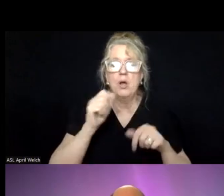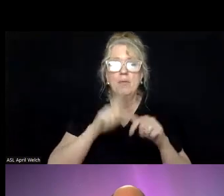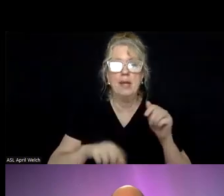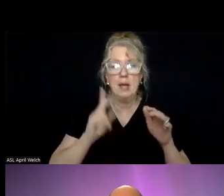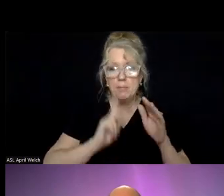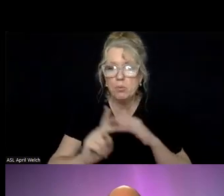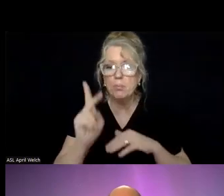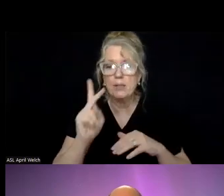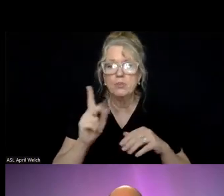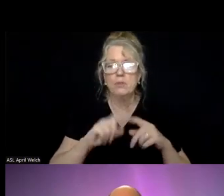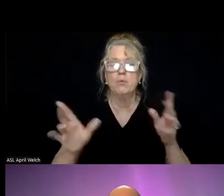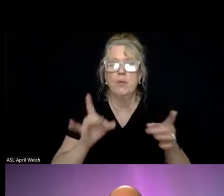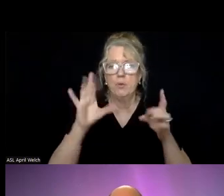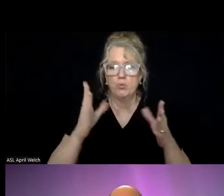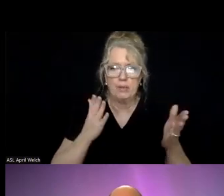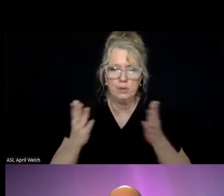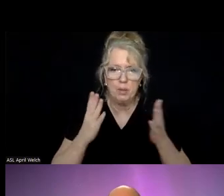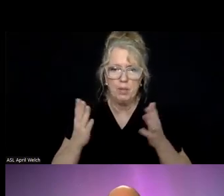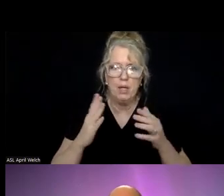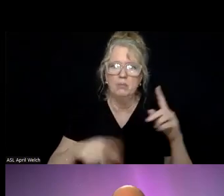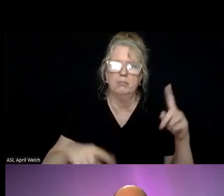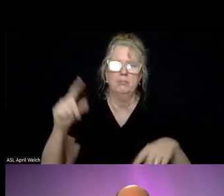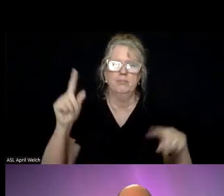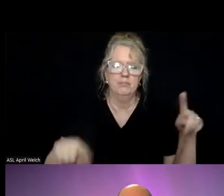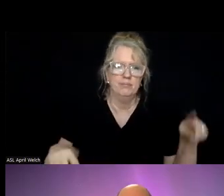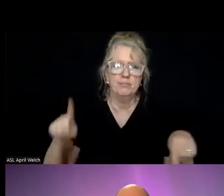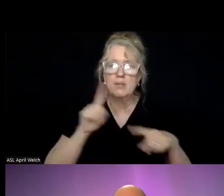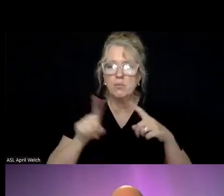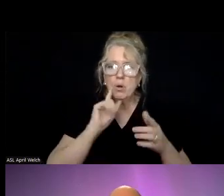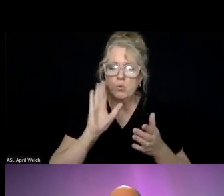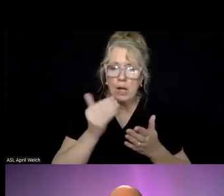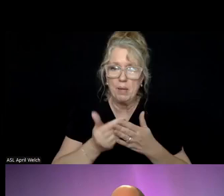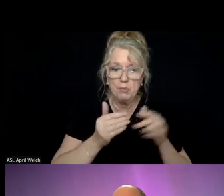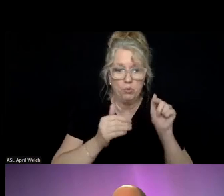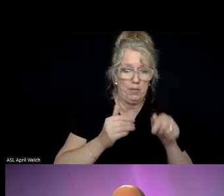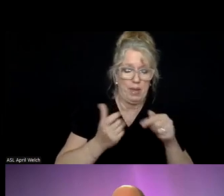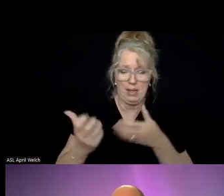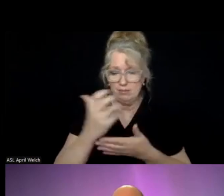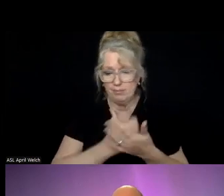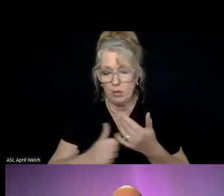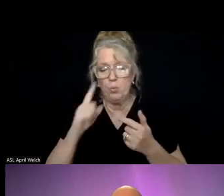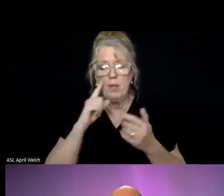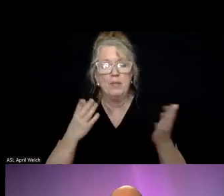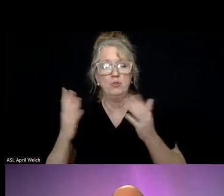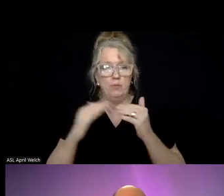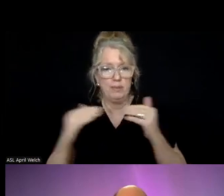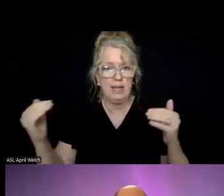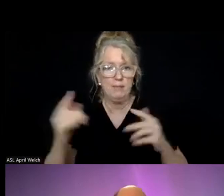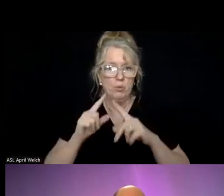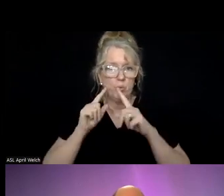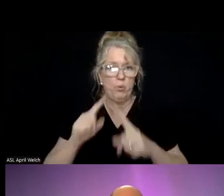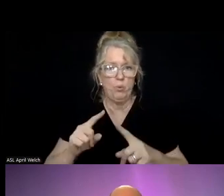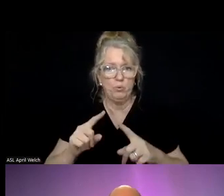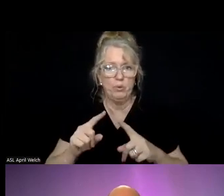nature of crisis services is its variable rate of arrival. And you combine that with service level goals. And those are